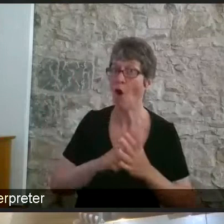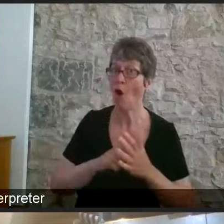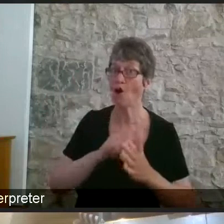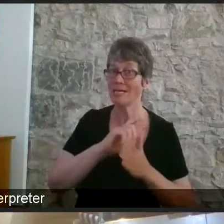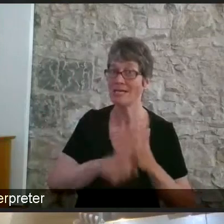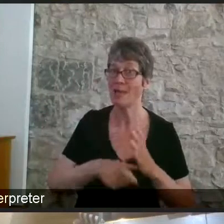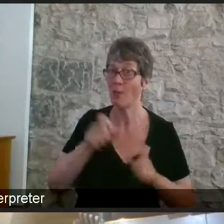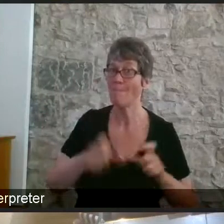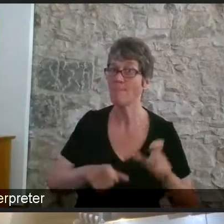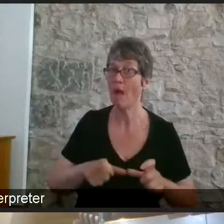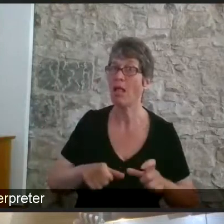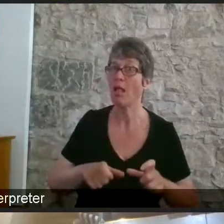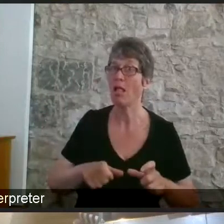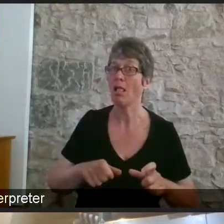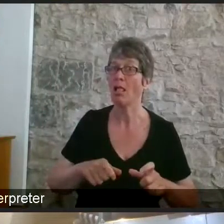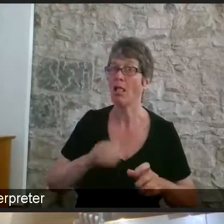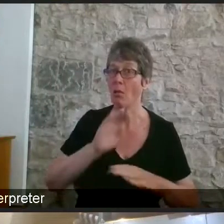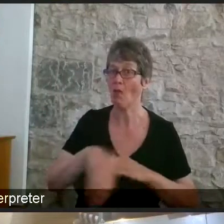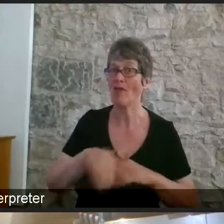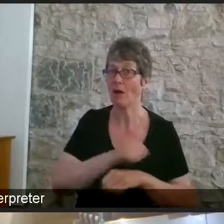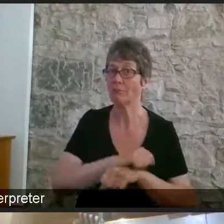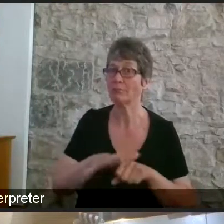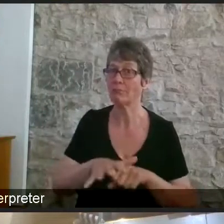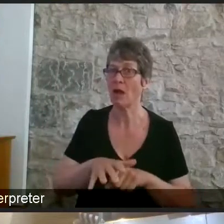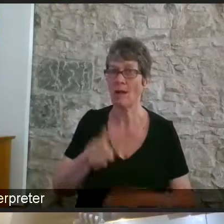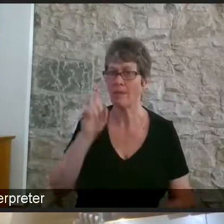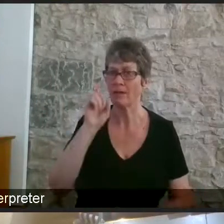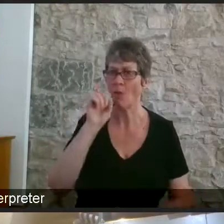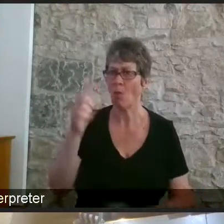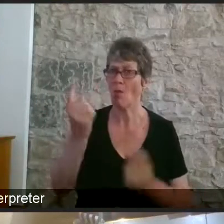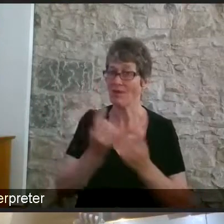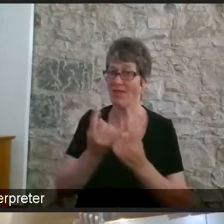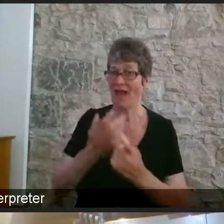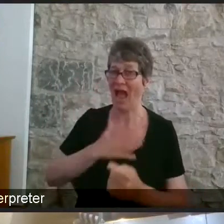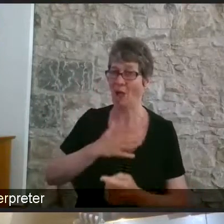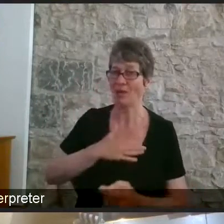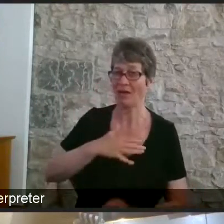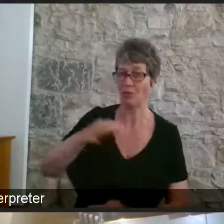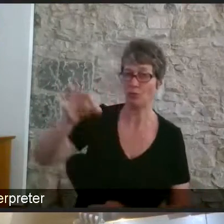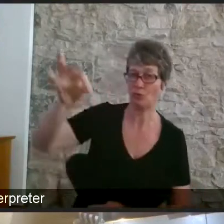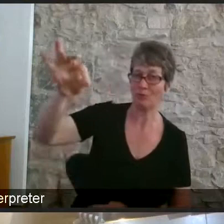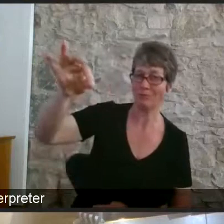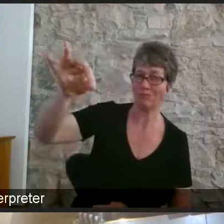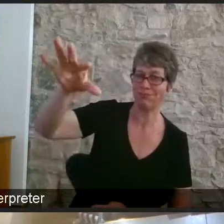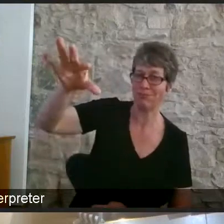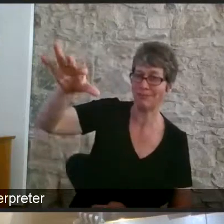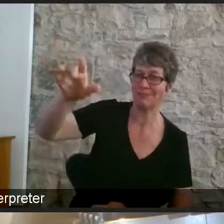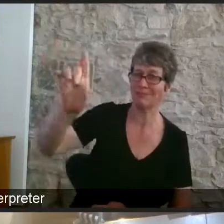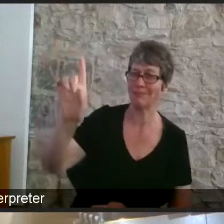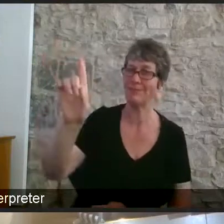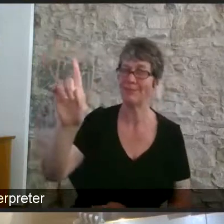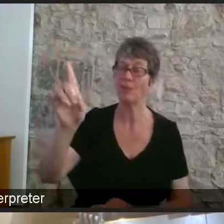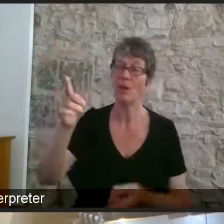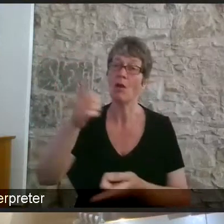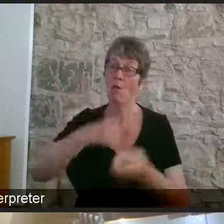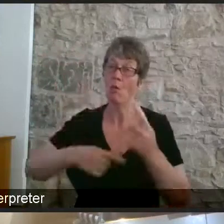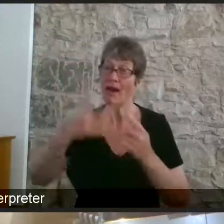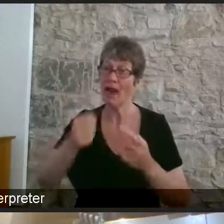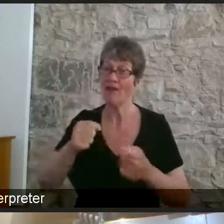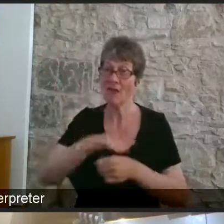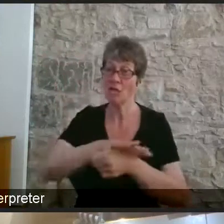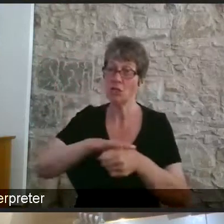is a huge question here that I do wish to throw in right at the very beginning. We have a situation